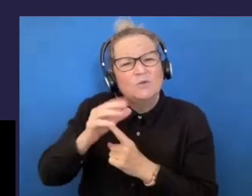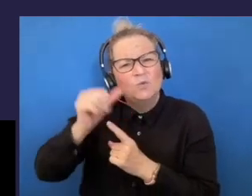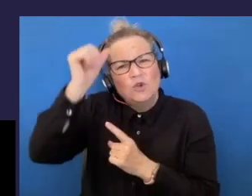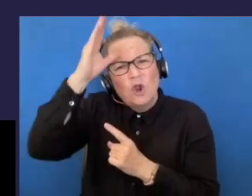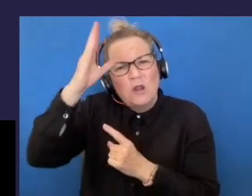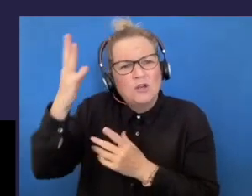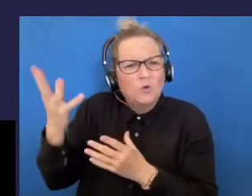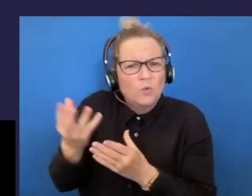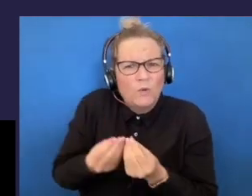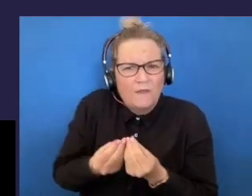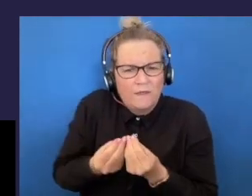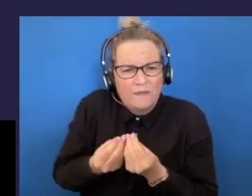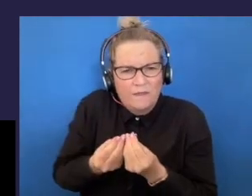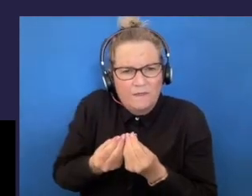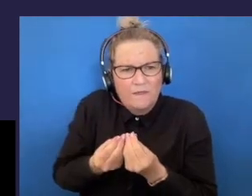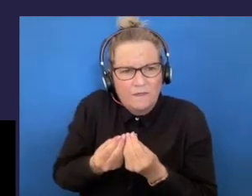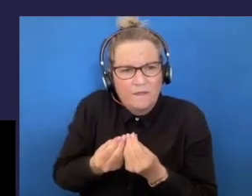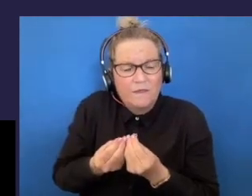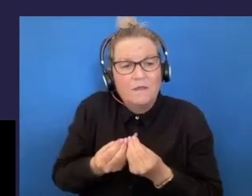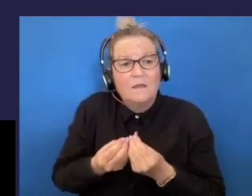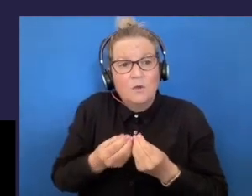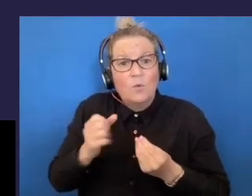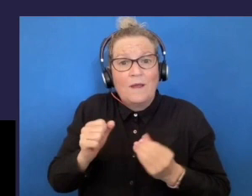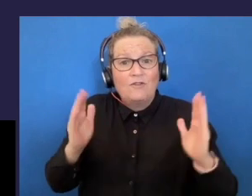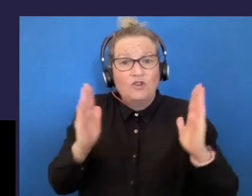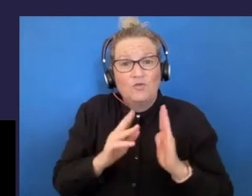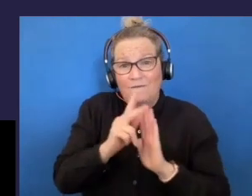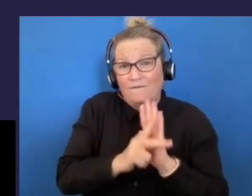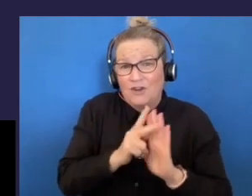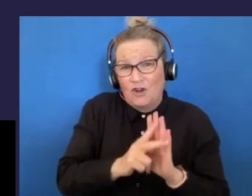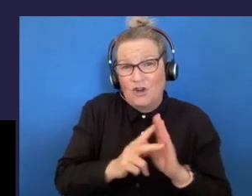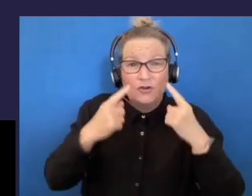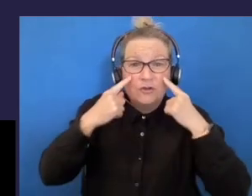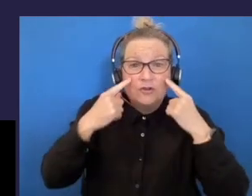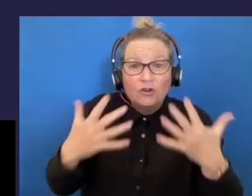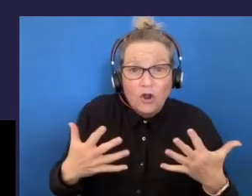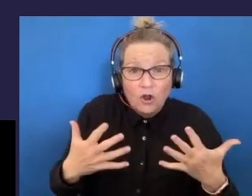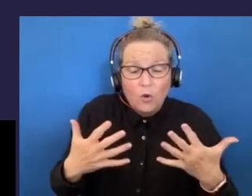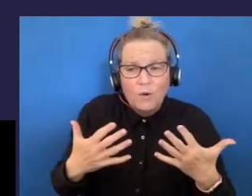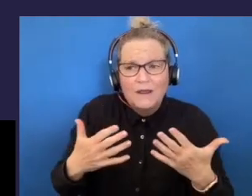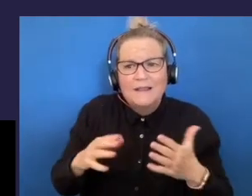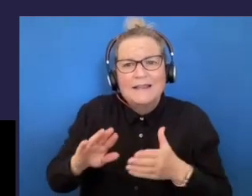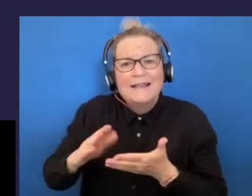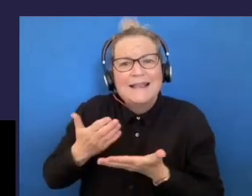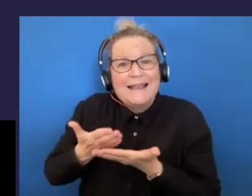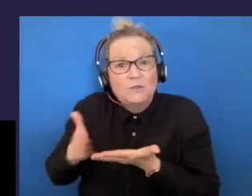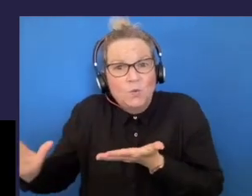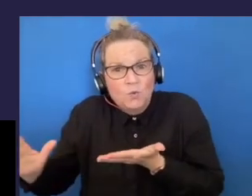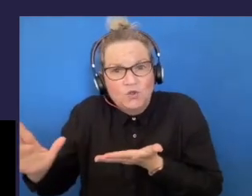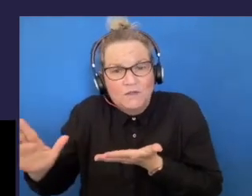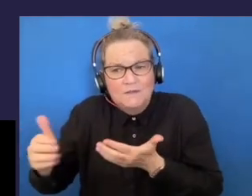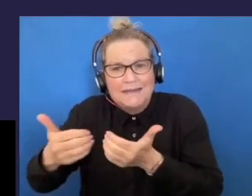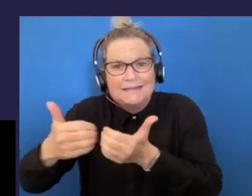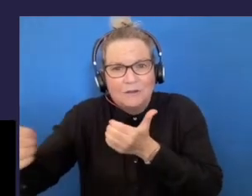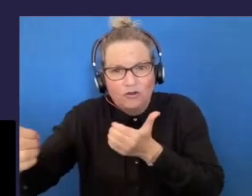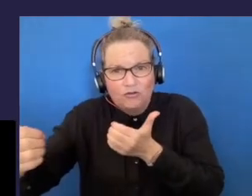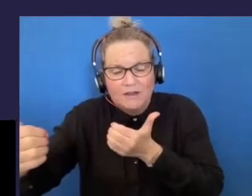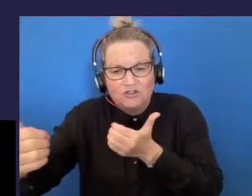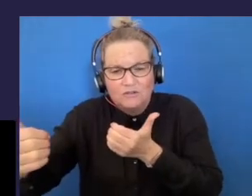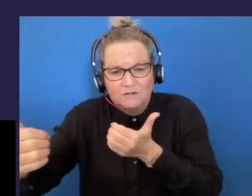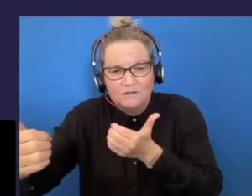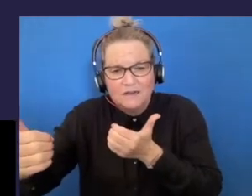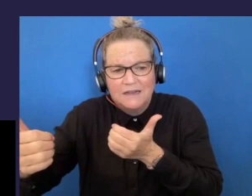These exist as a short video which highlights the differences between exclusion, segregation, integration and inclusion